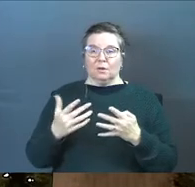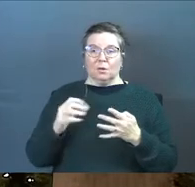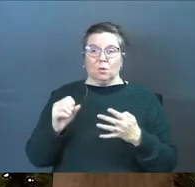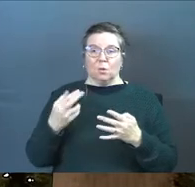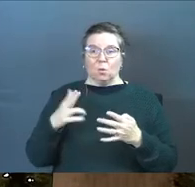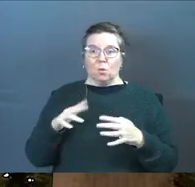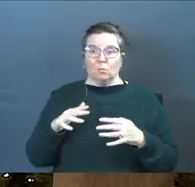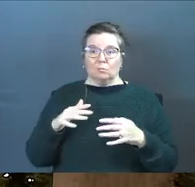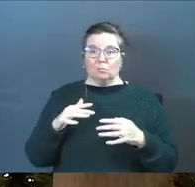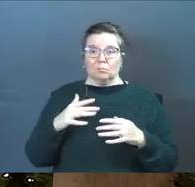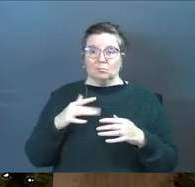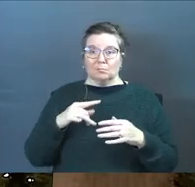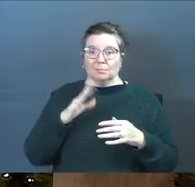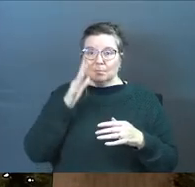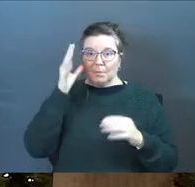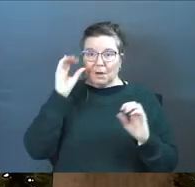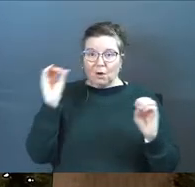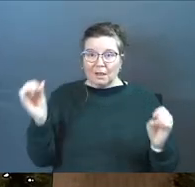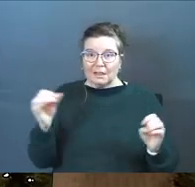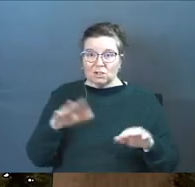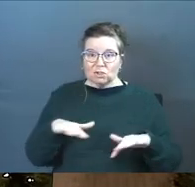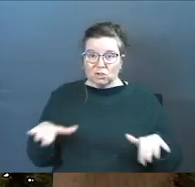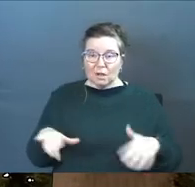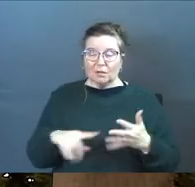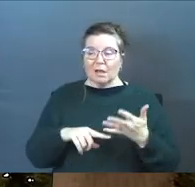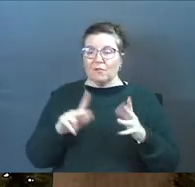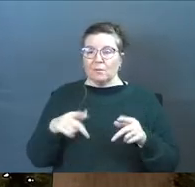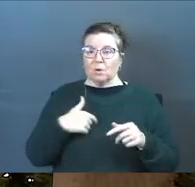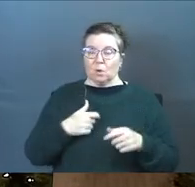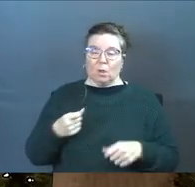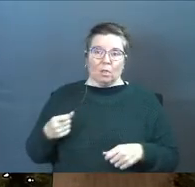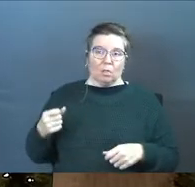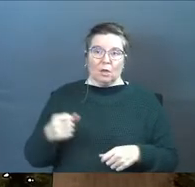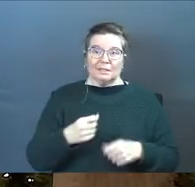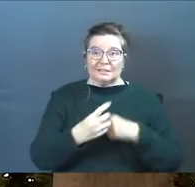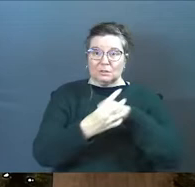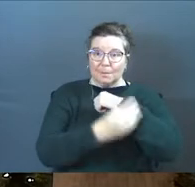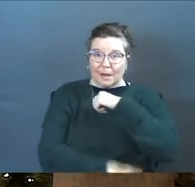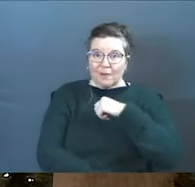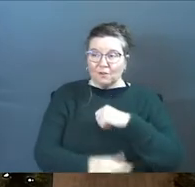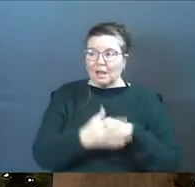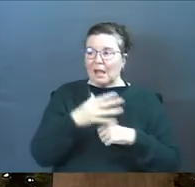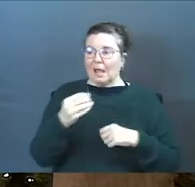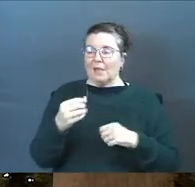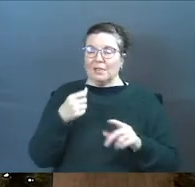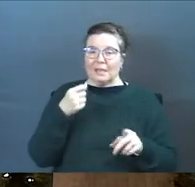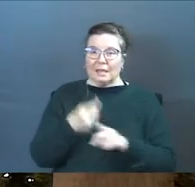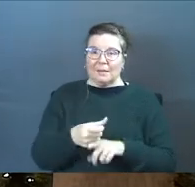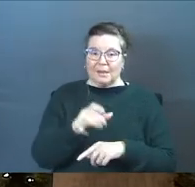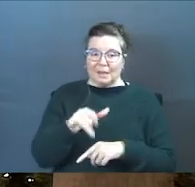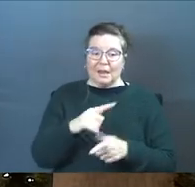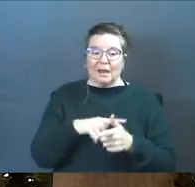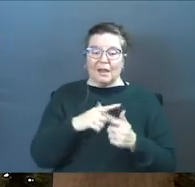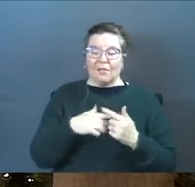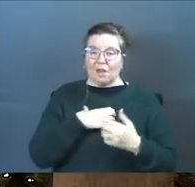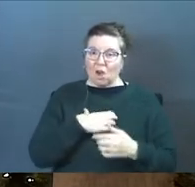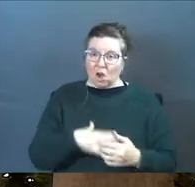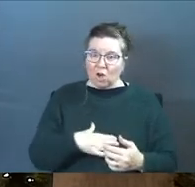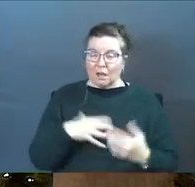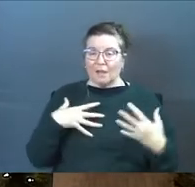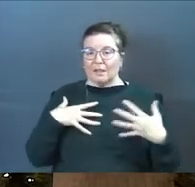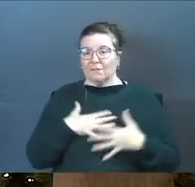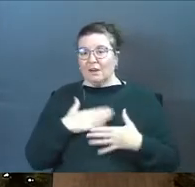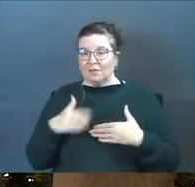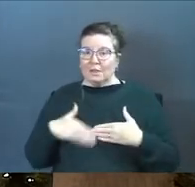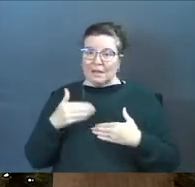orphaned child every single person thrust into poverty and the impact of that and the hunger and the